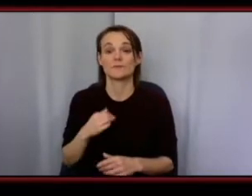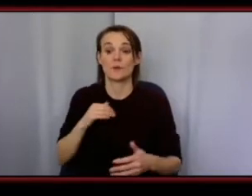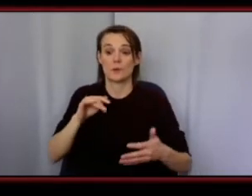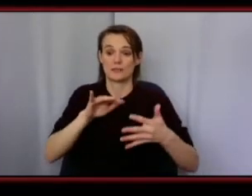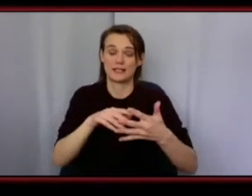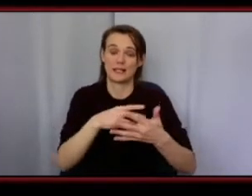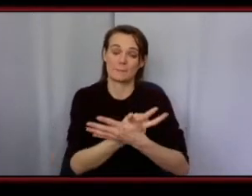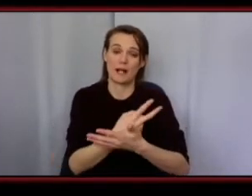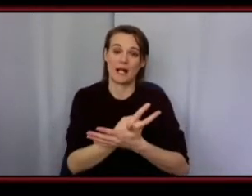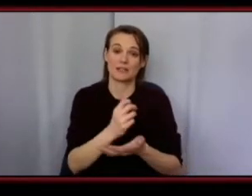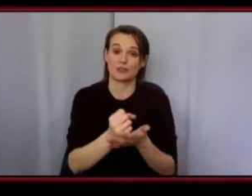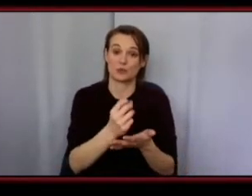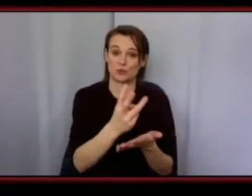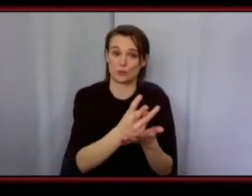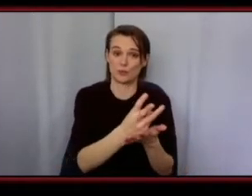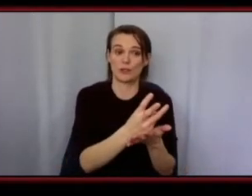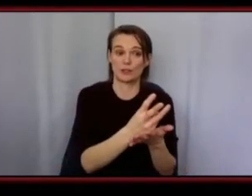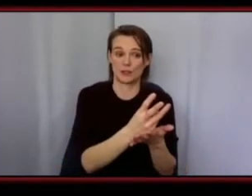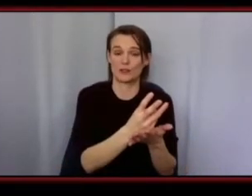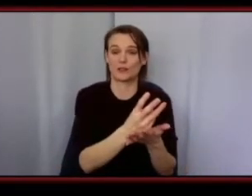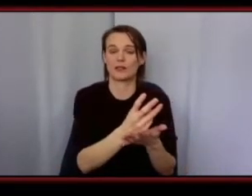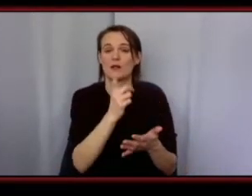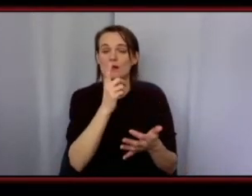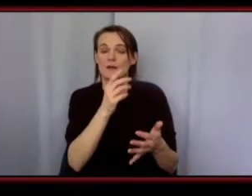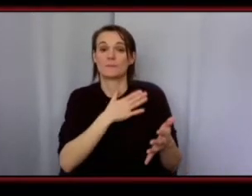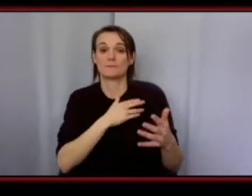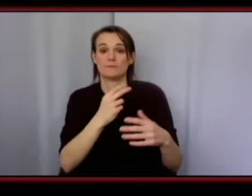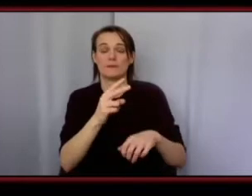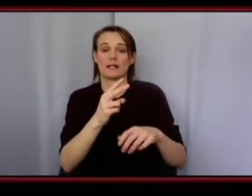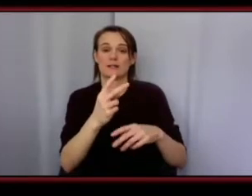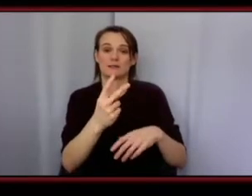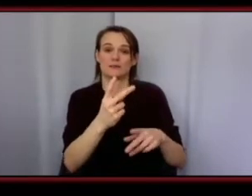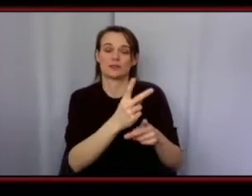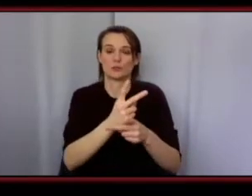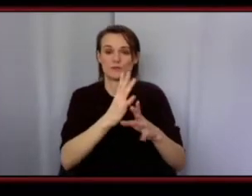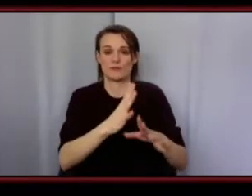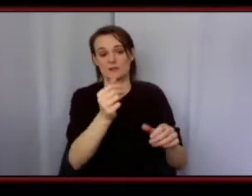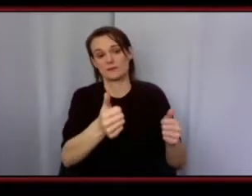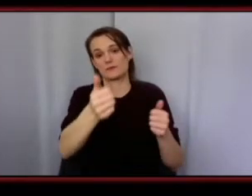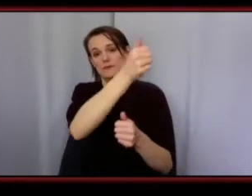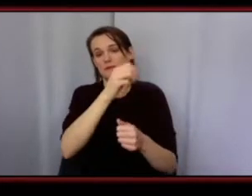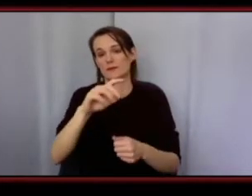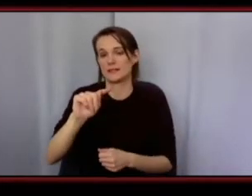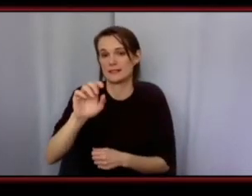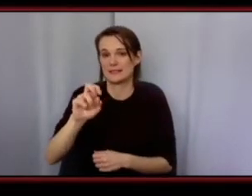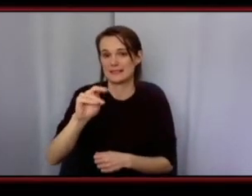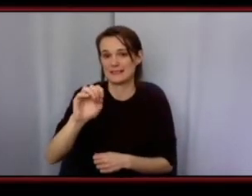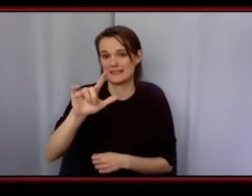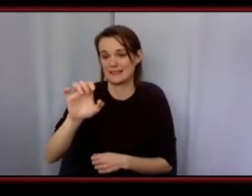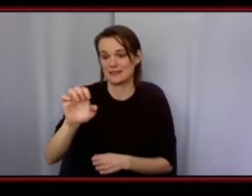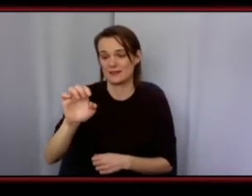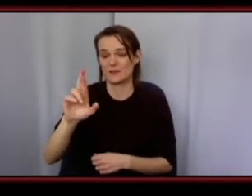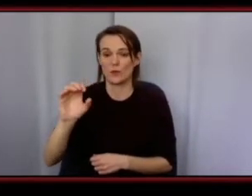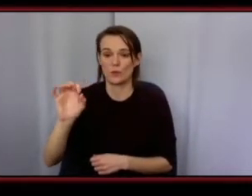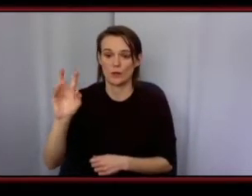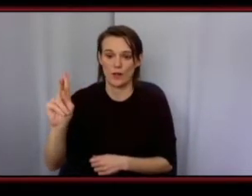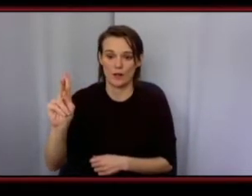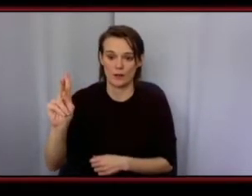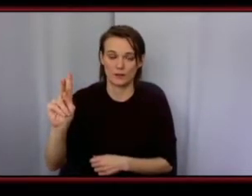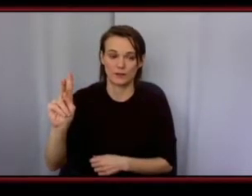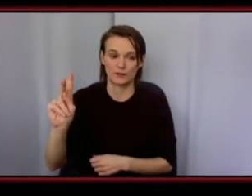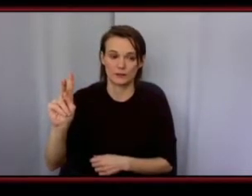master's in social worker i had an amazing clinical supervisor named neil rock and um she's uh